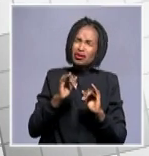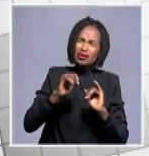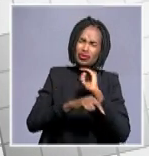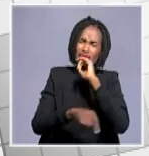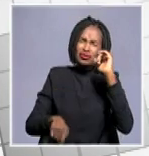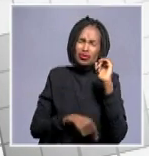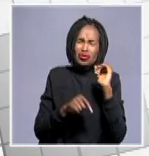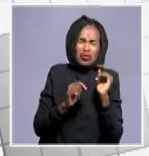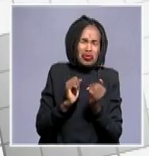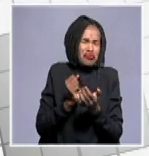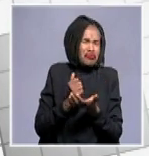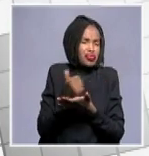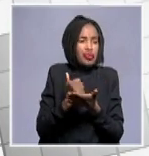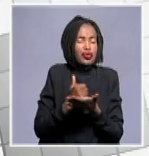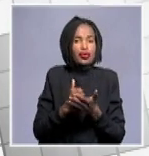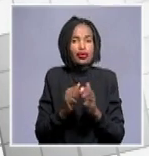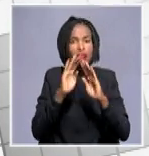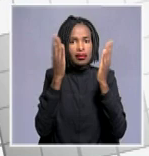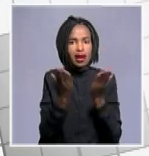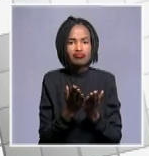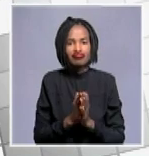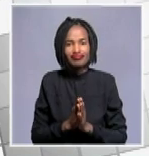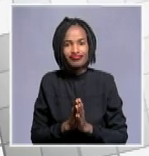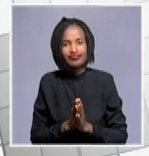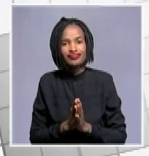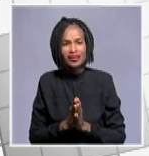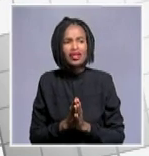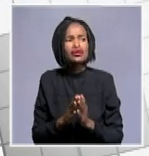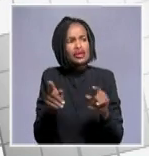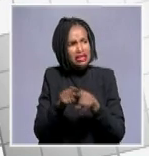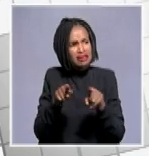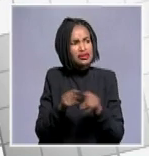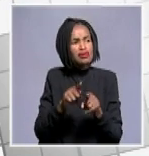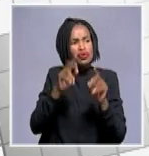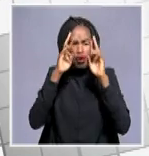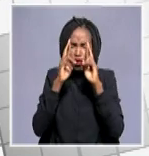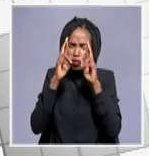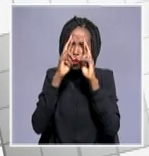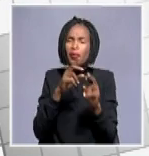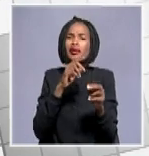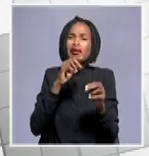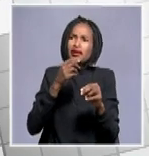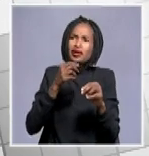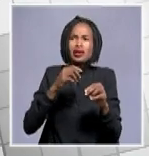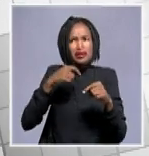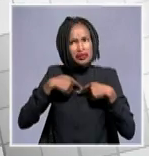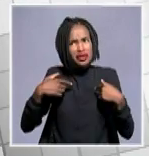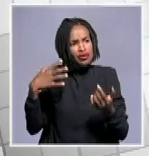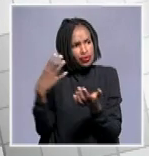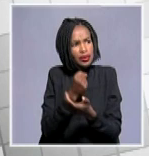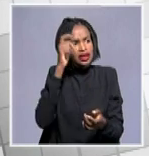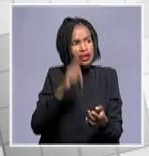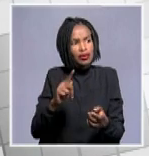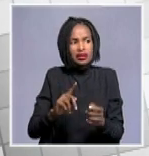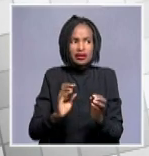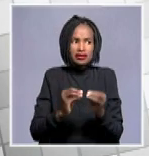countries in the world and I think that with these initiatives like this this will exactly uh take us where we need to be all